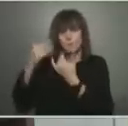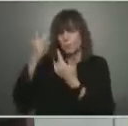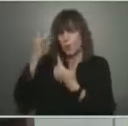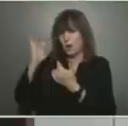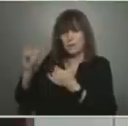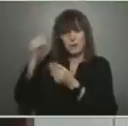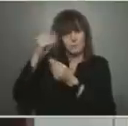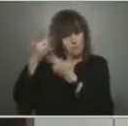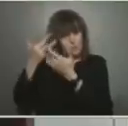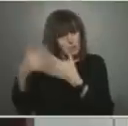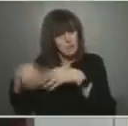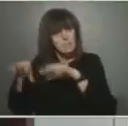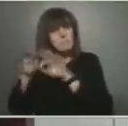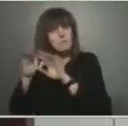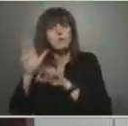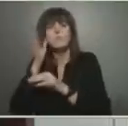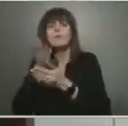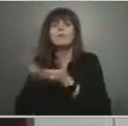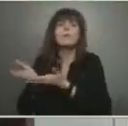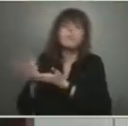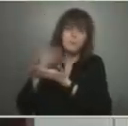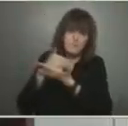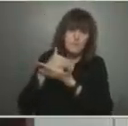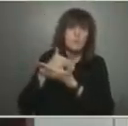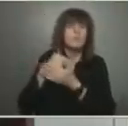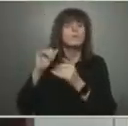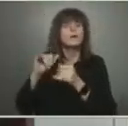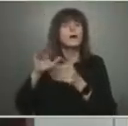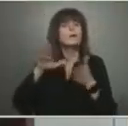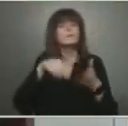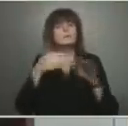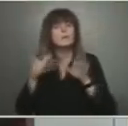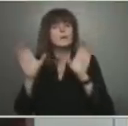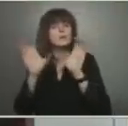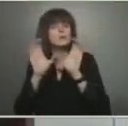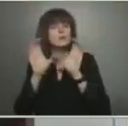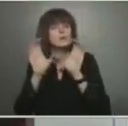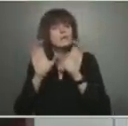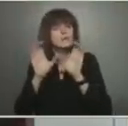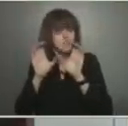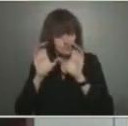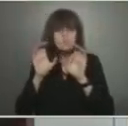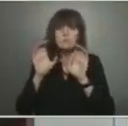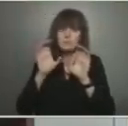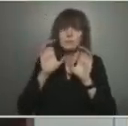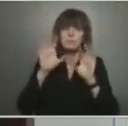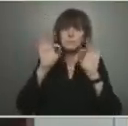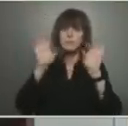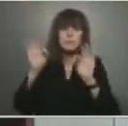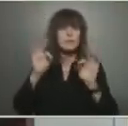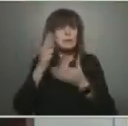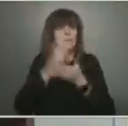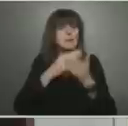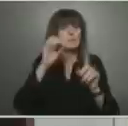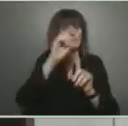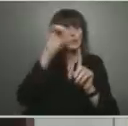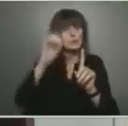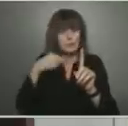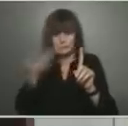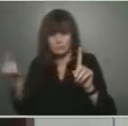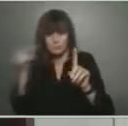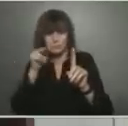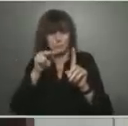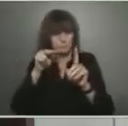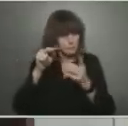death certificates and deaths documented in our case and contact management in partnership with local public health to ascertain